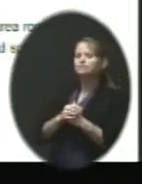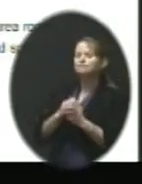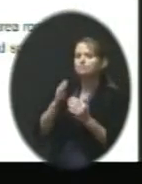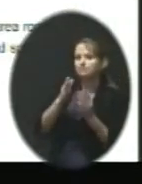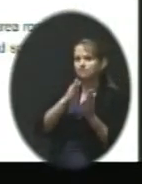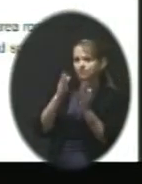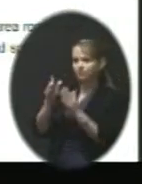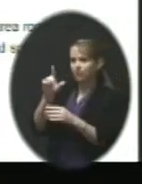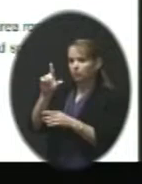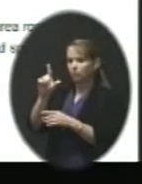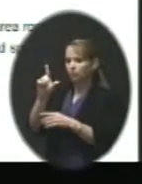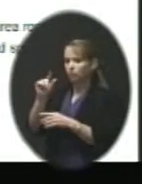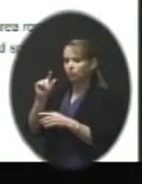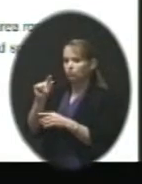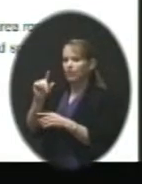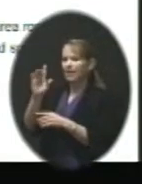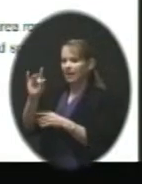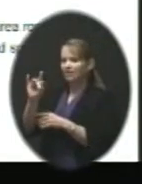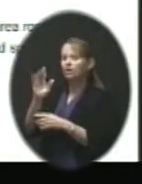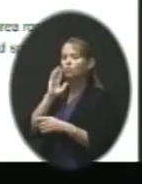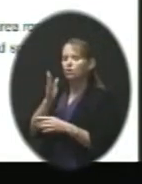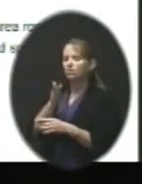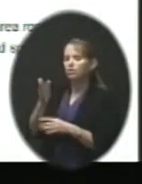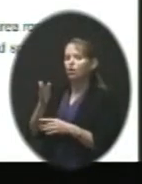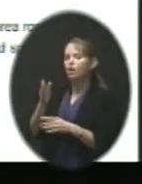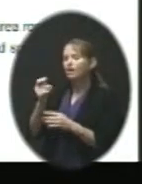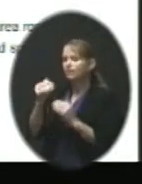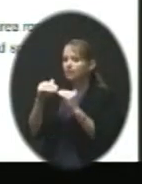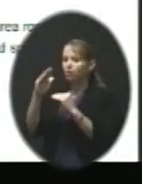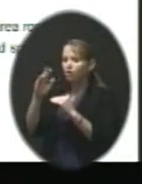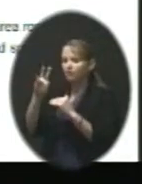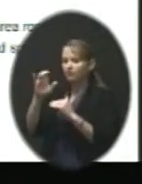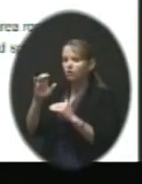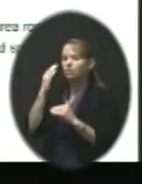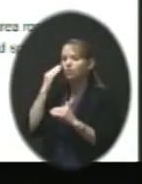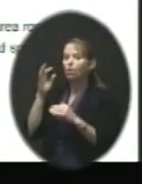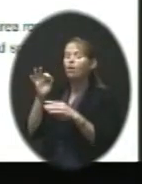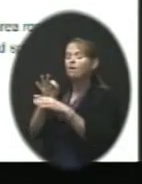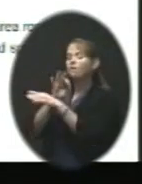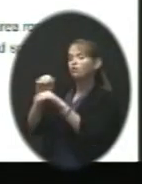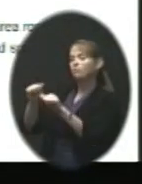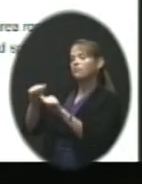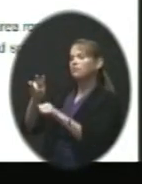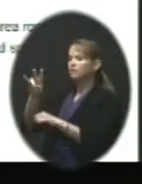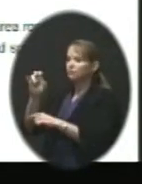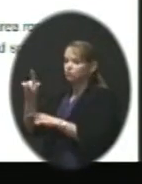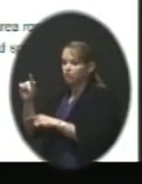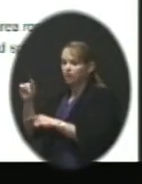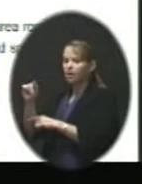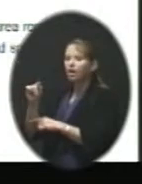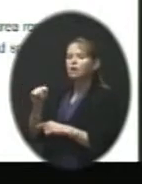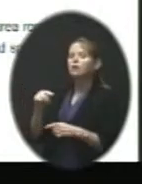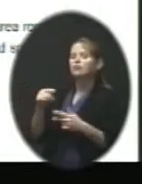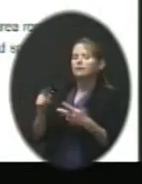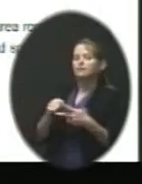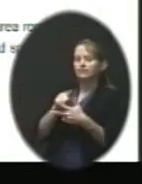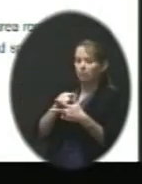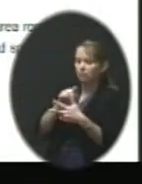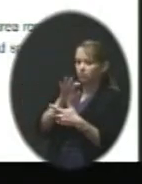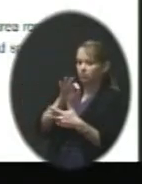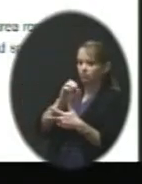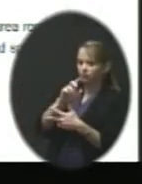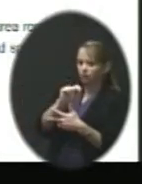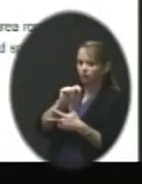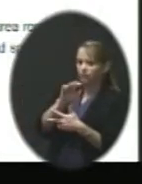700 students. And we know their functional capacity is about 720. Okay. And then you'll see that also for Meadow Lane. And then